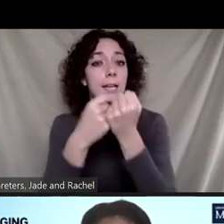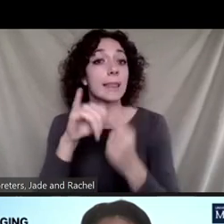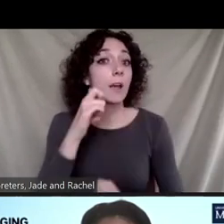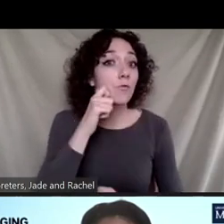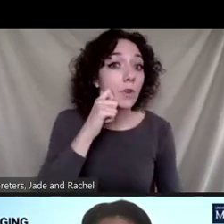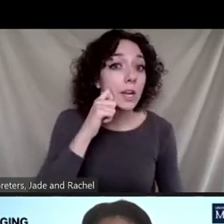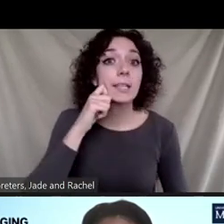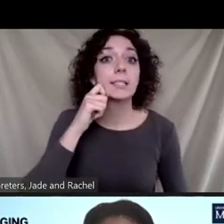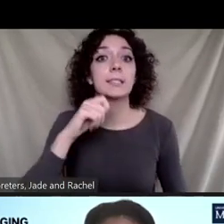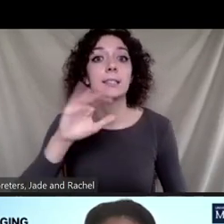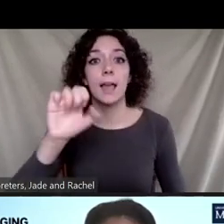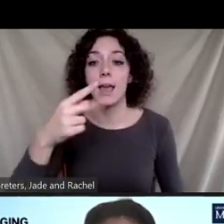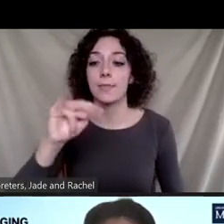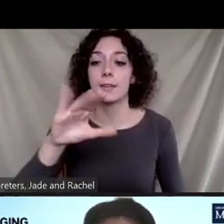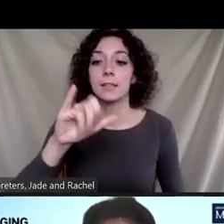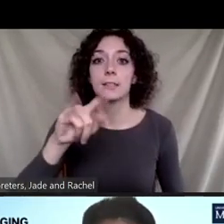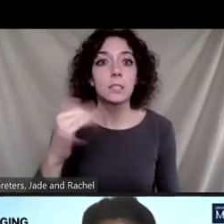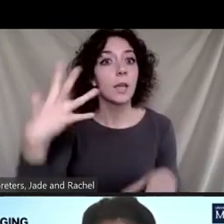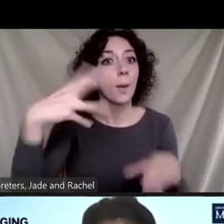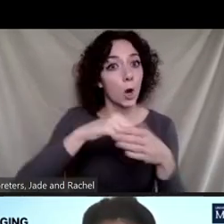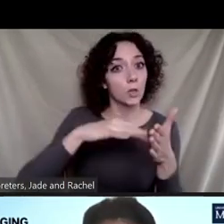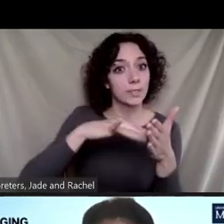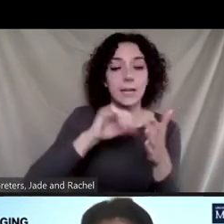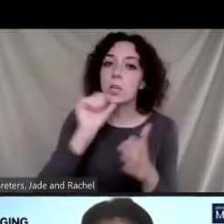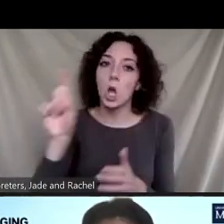central part of results in studies and not just a discussion point.